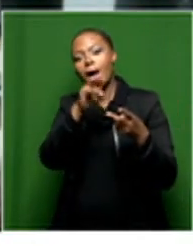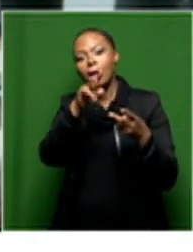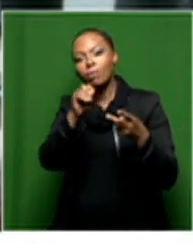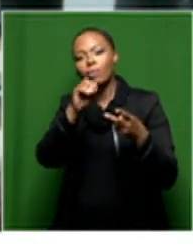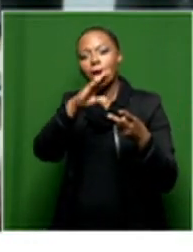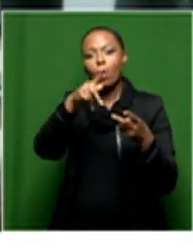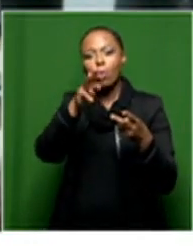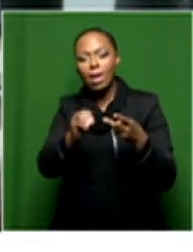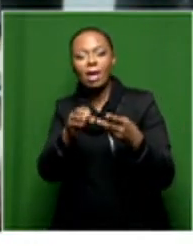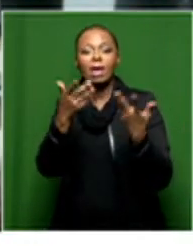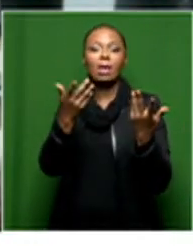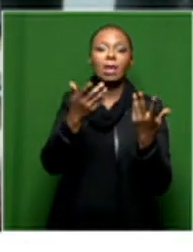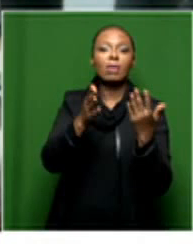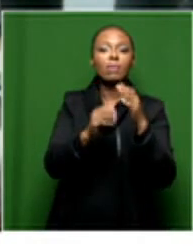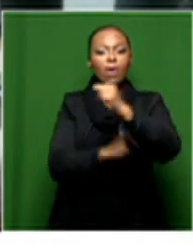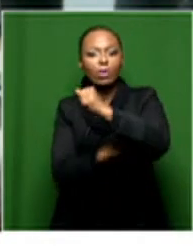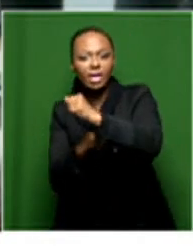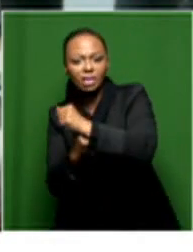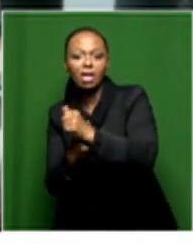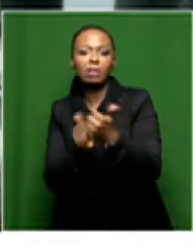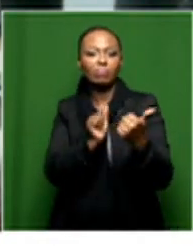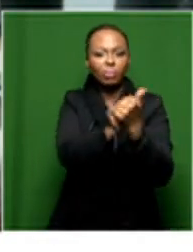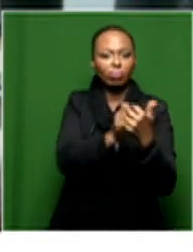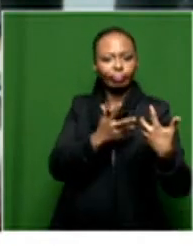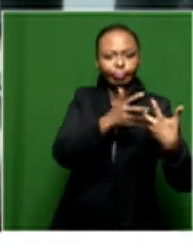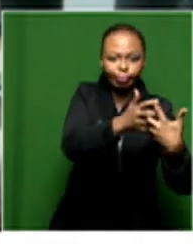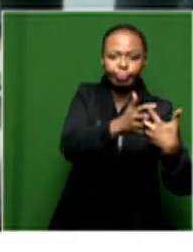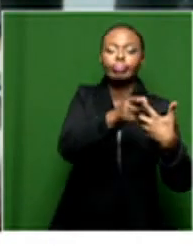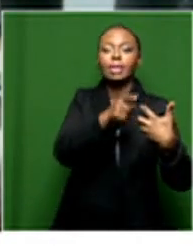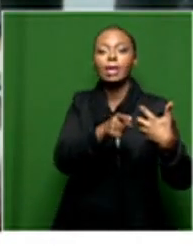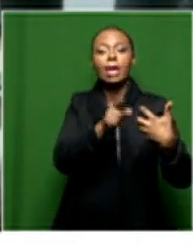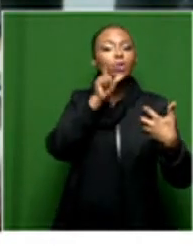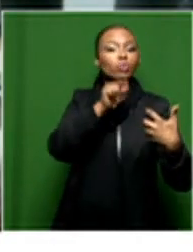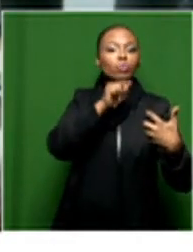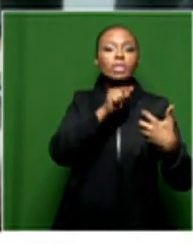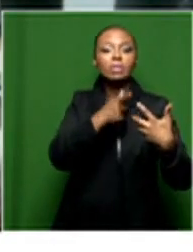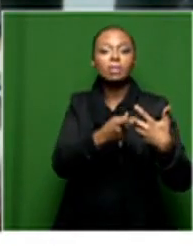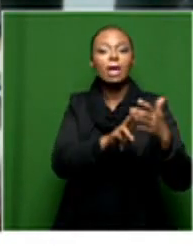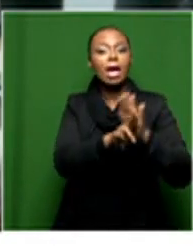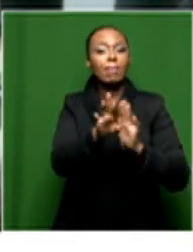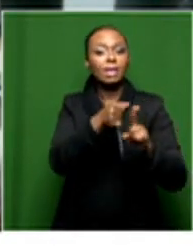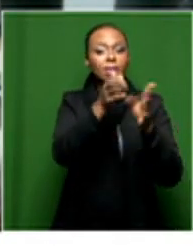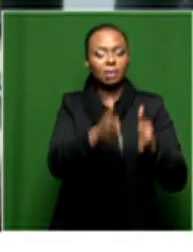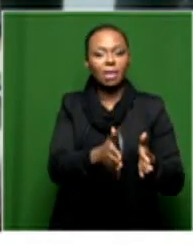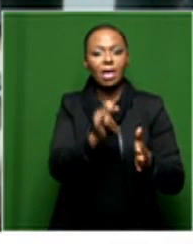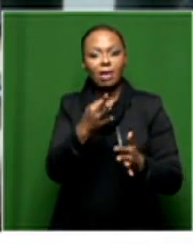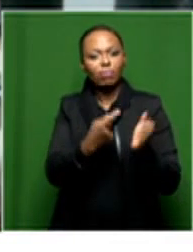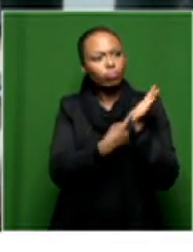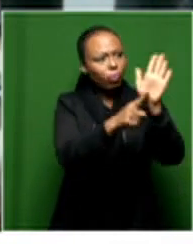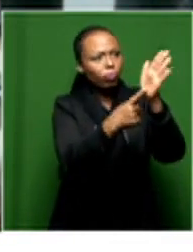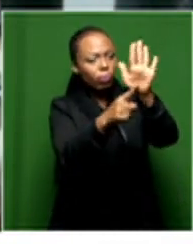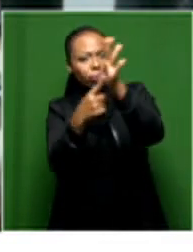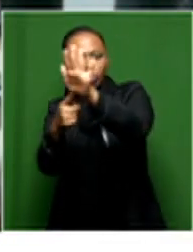Foundation, you know, the Swedish Embassy. So if we are bringing, you know, the work and displaying it